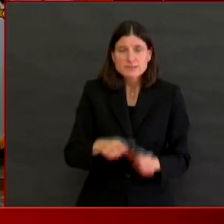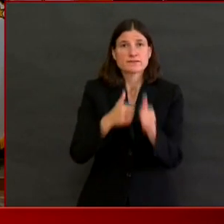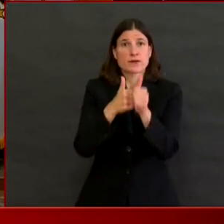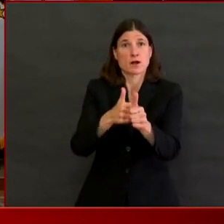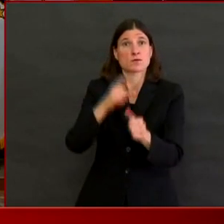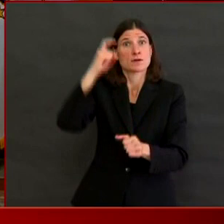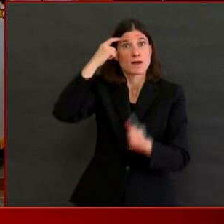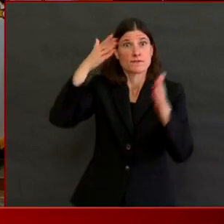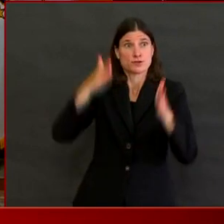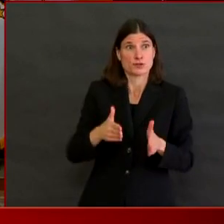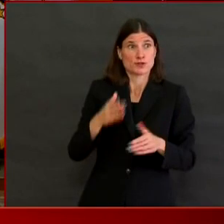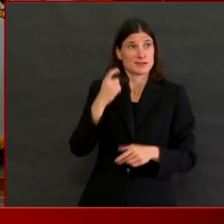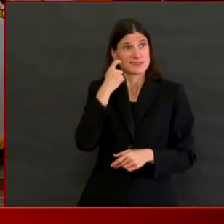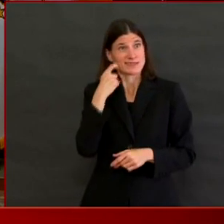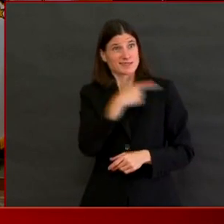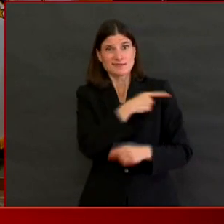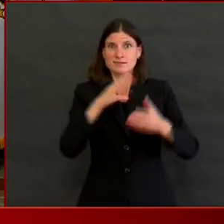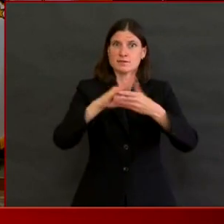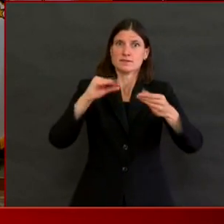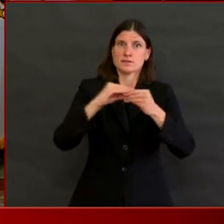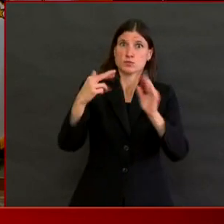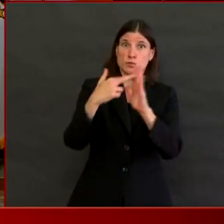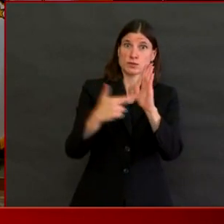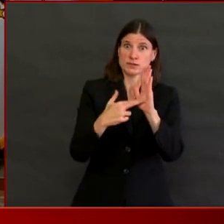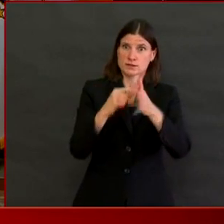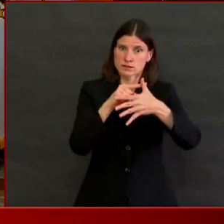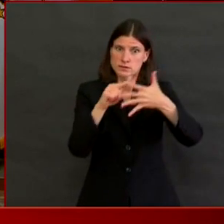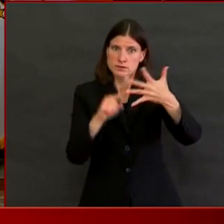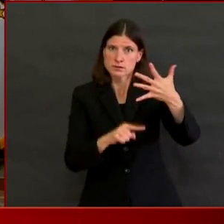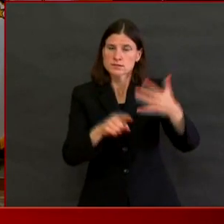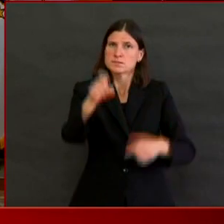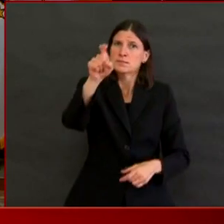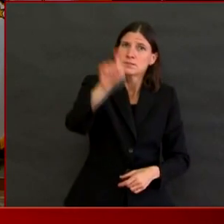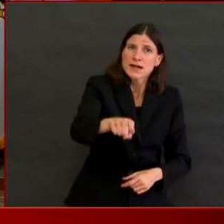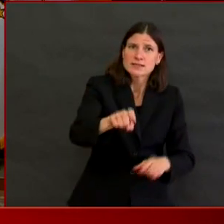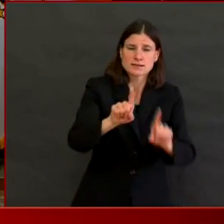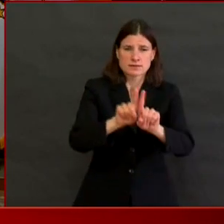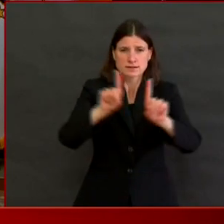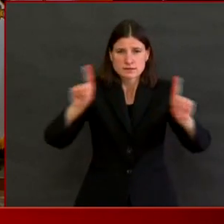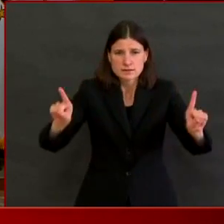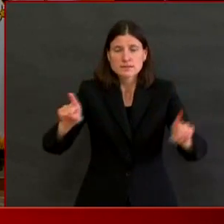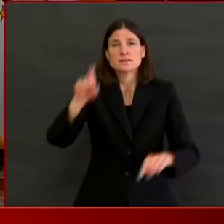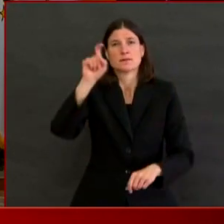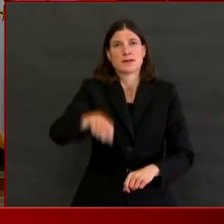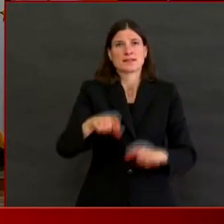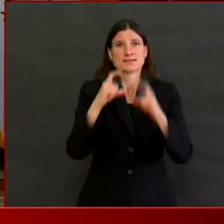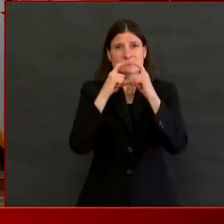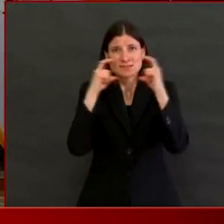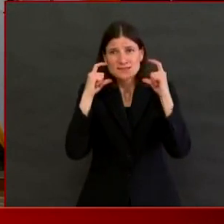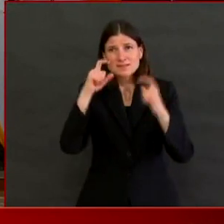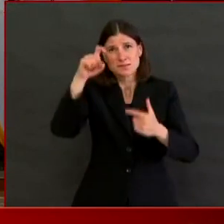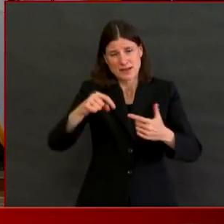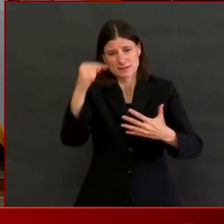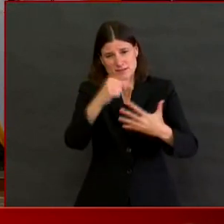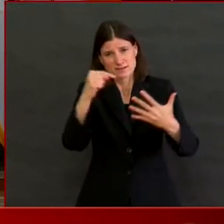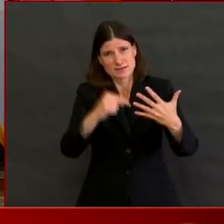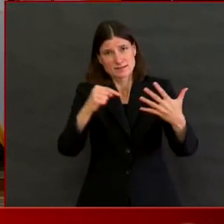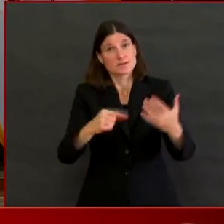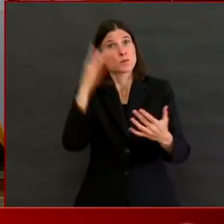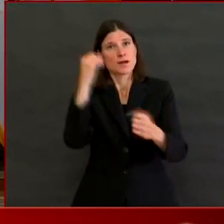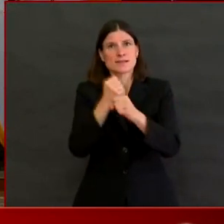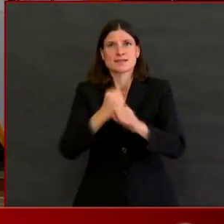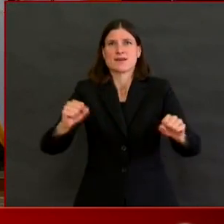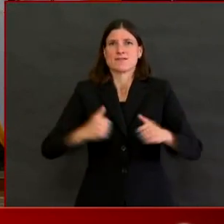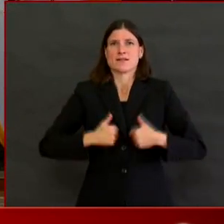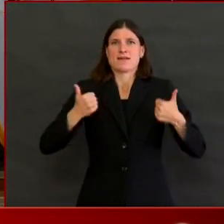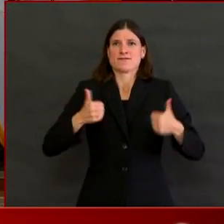one last issue. If you google PPE litter, in a matter of seconds